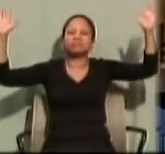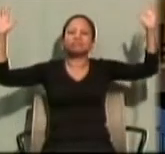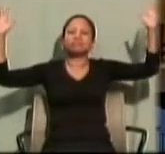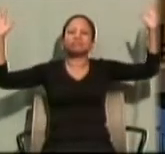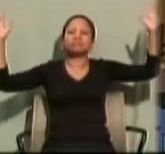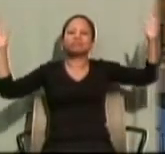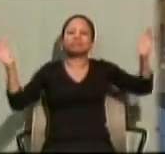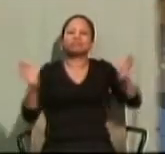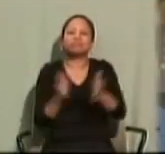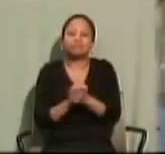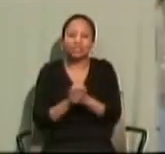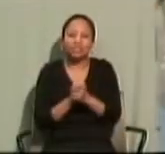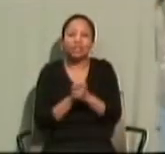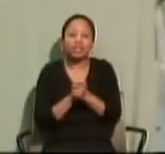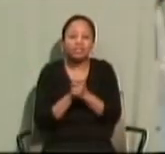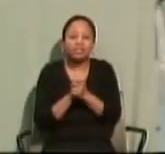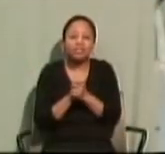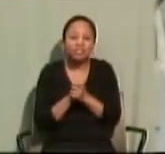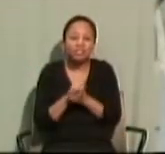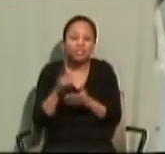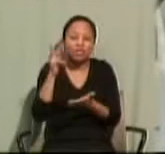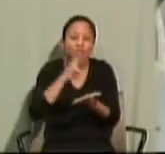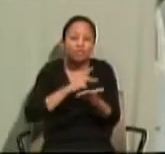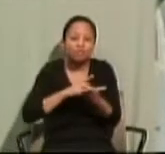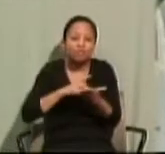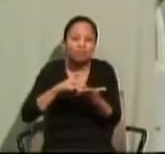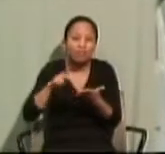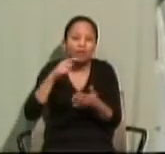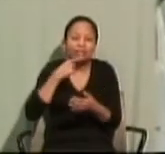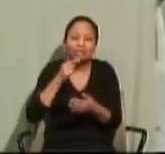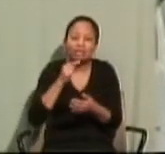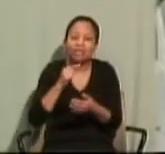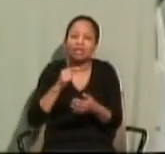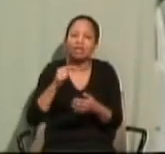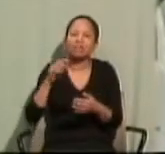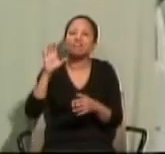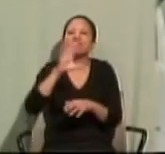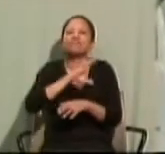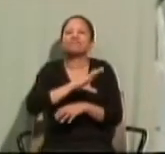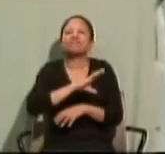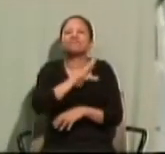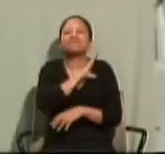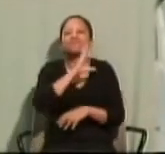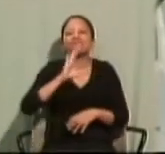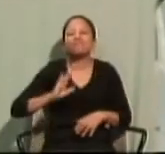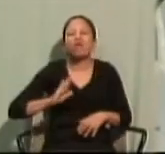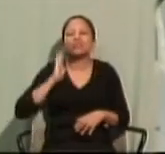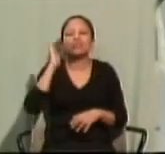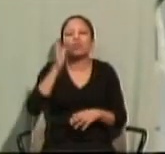As St. Paul says, Christ will free us from fear.